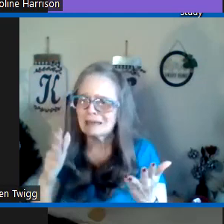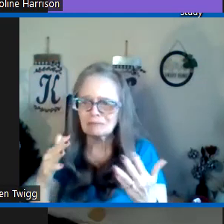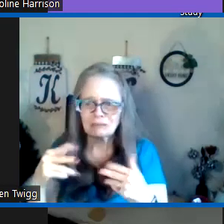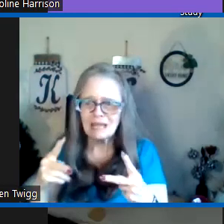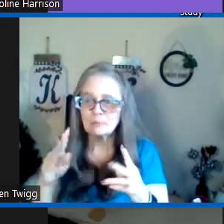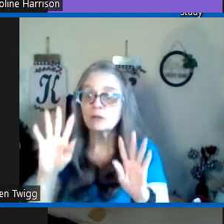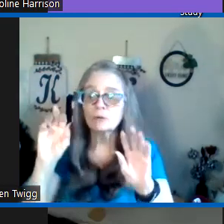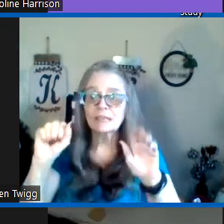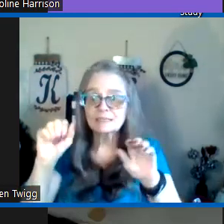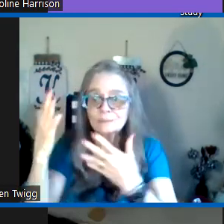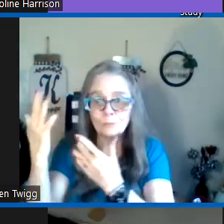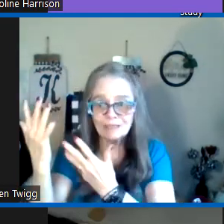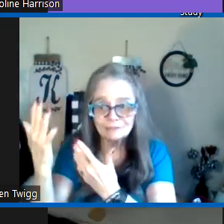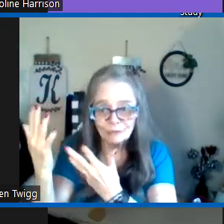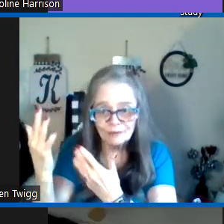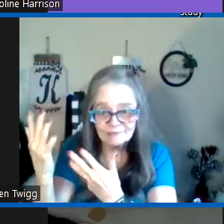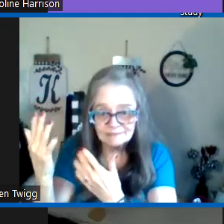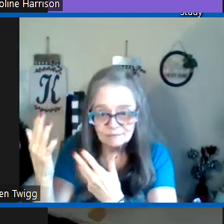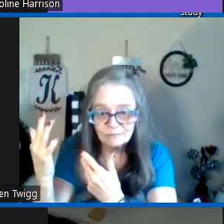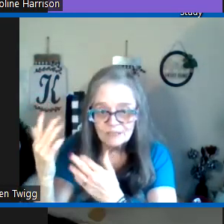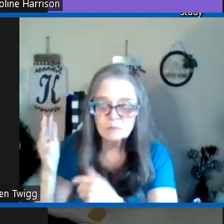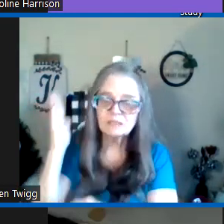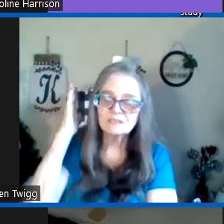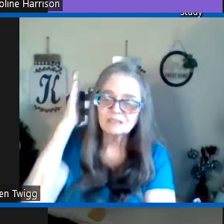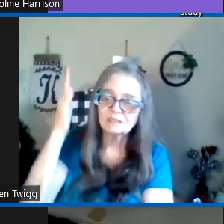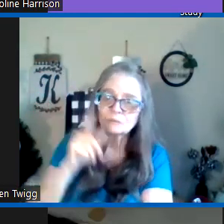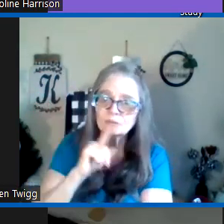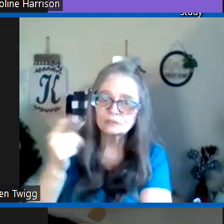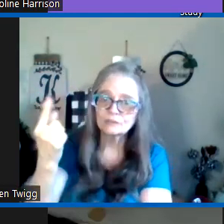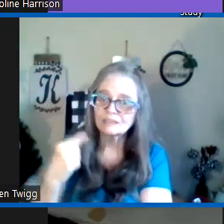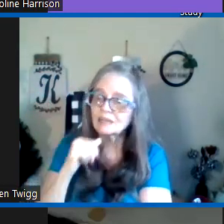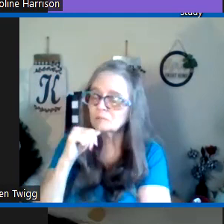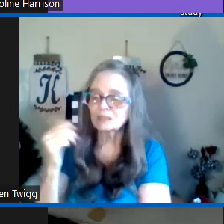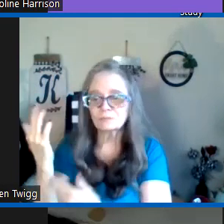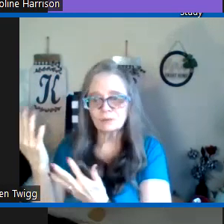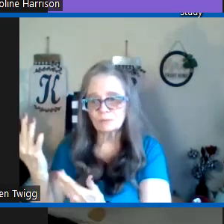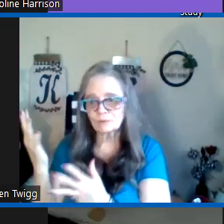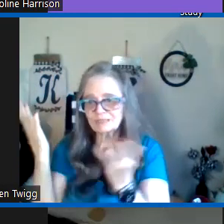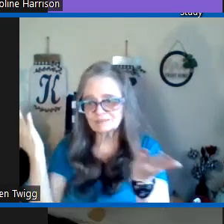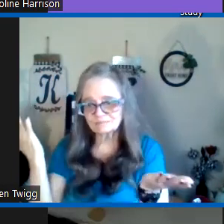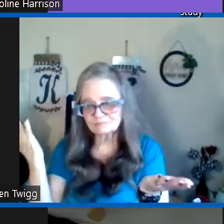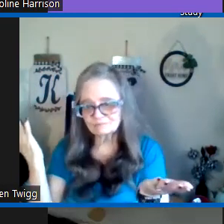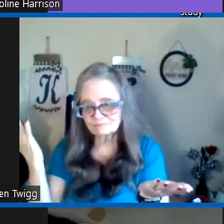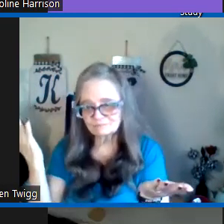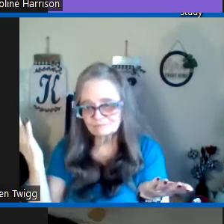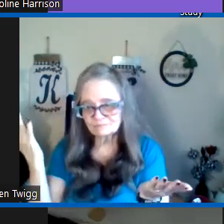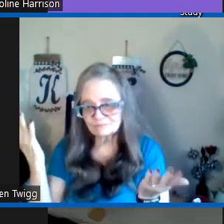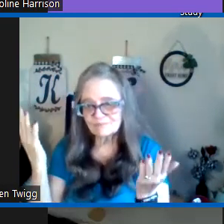oh it's never going to happen oh yes wait for it because it will surely come it won't wait